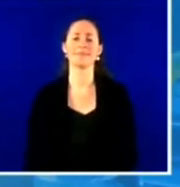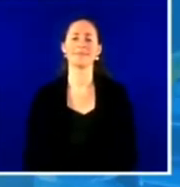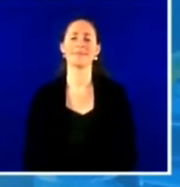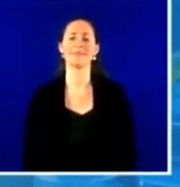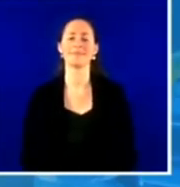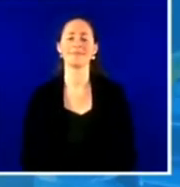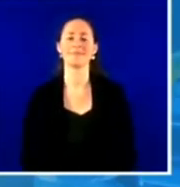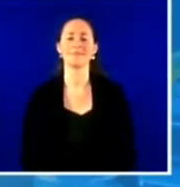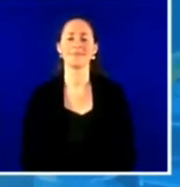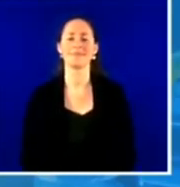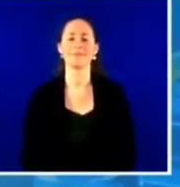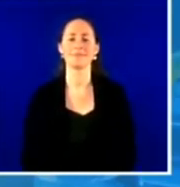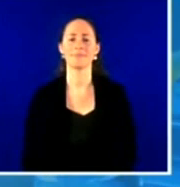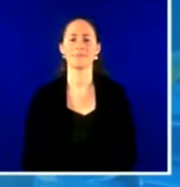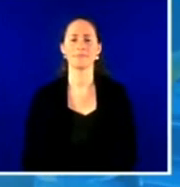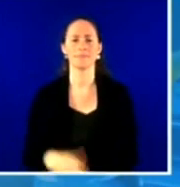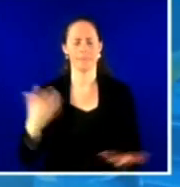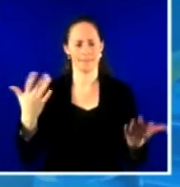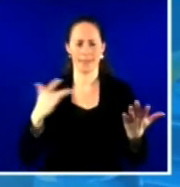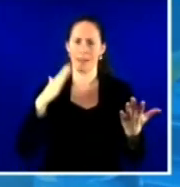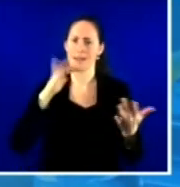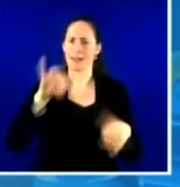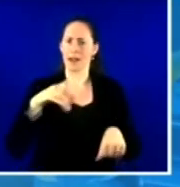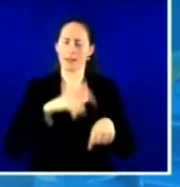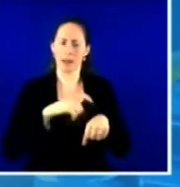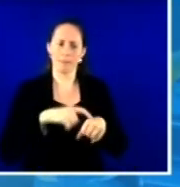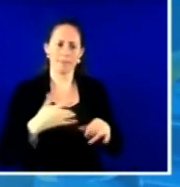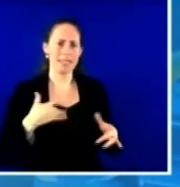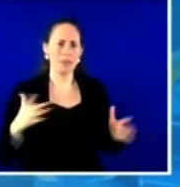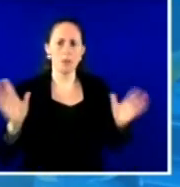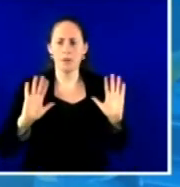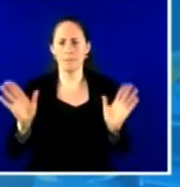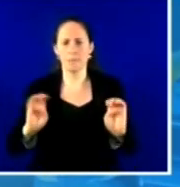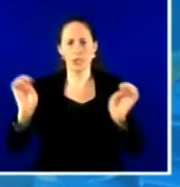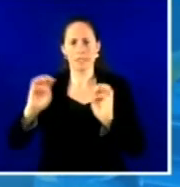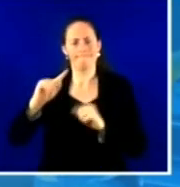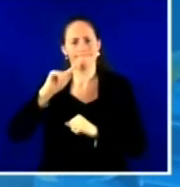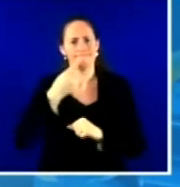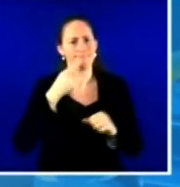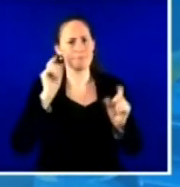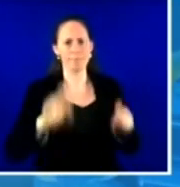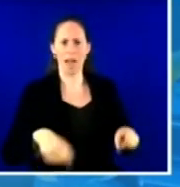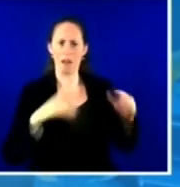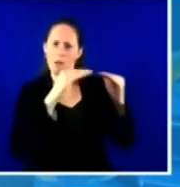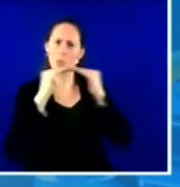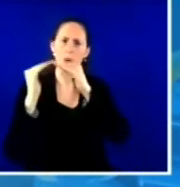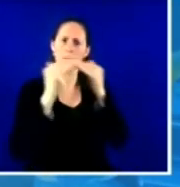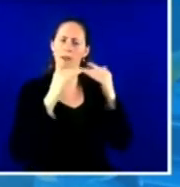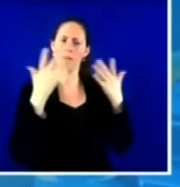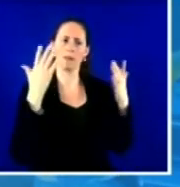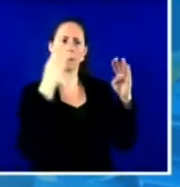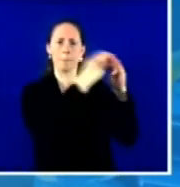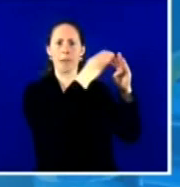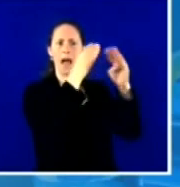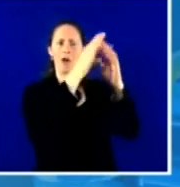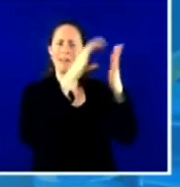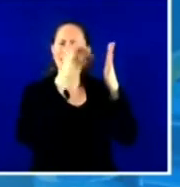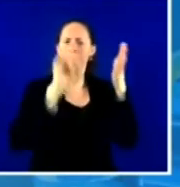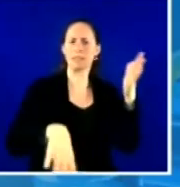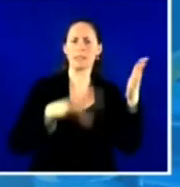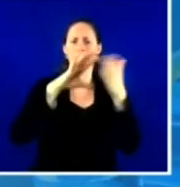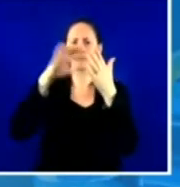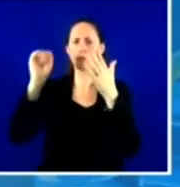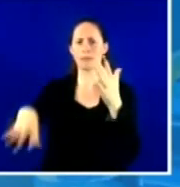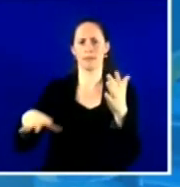when it comes to equity that we know we have to find those solutions. We're hearing about them today that will work for every community. We